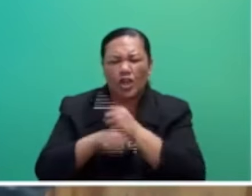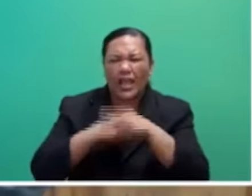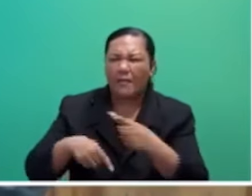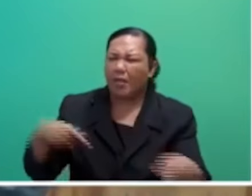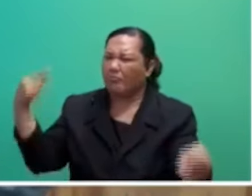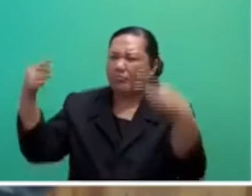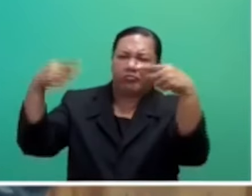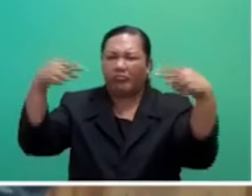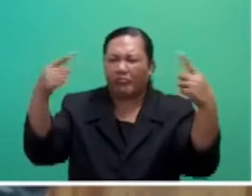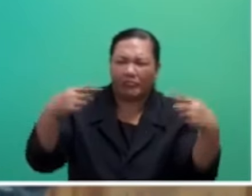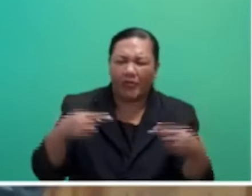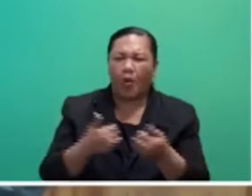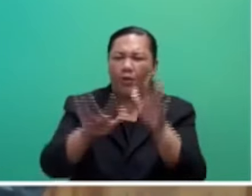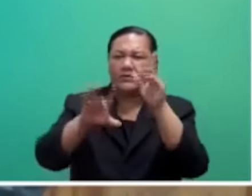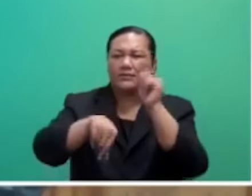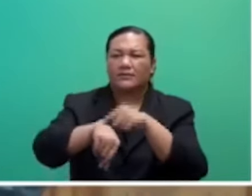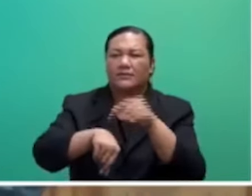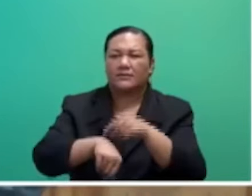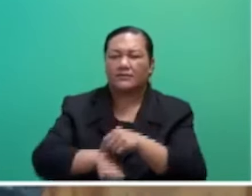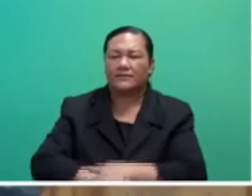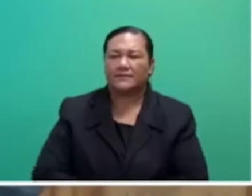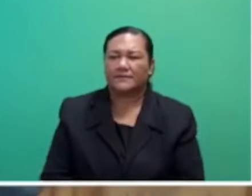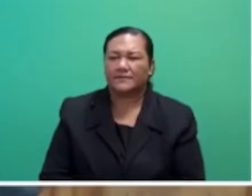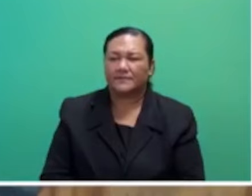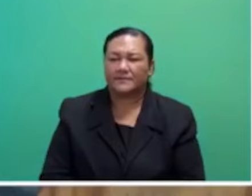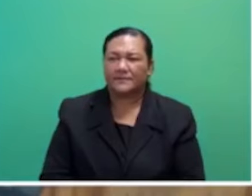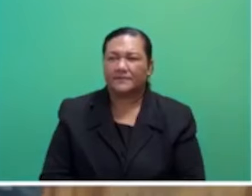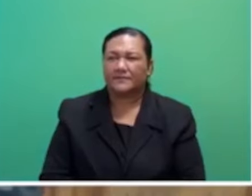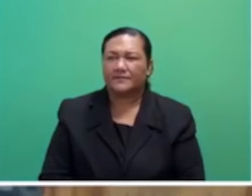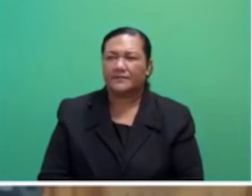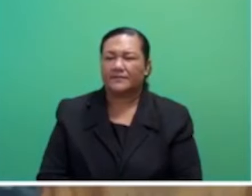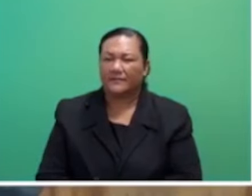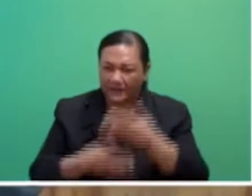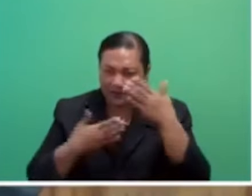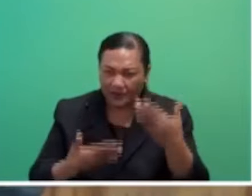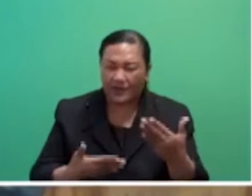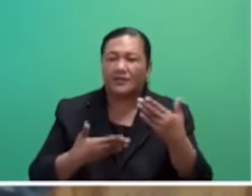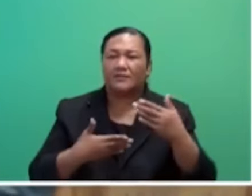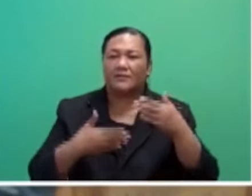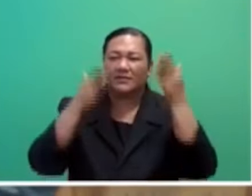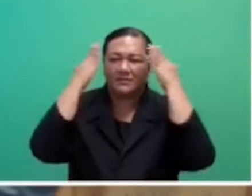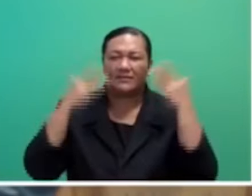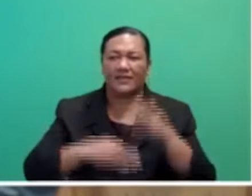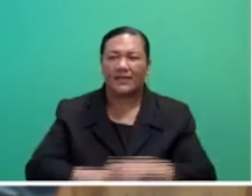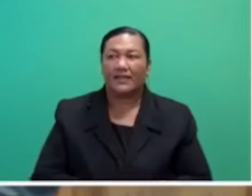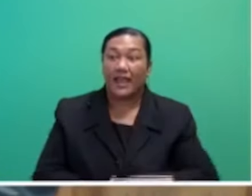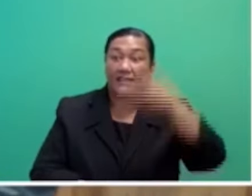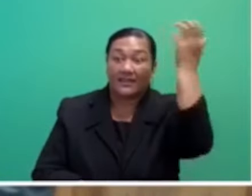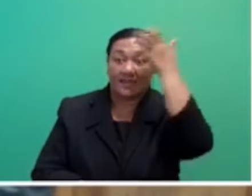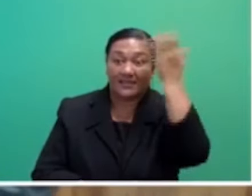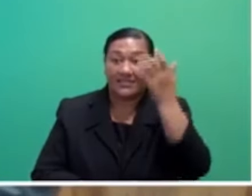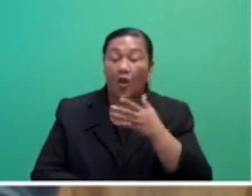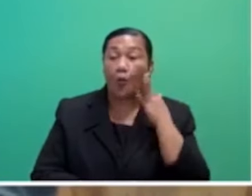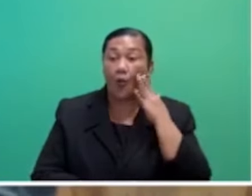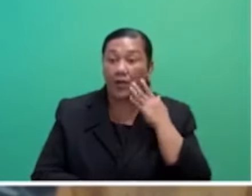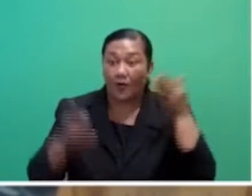other. Honourable Speaker, the danger of this, when we are